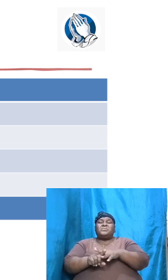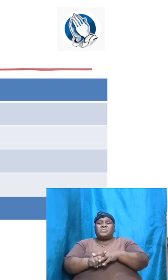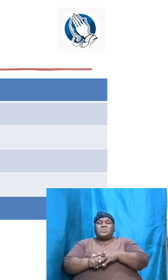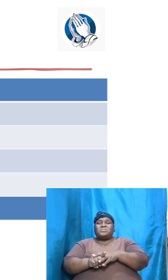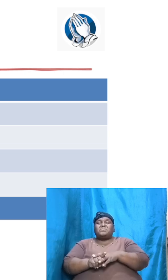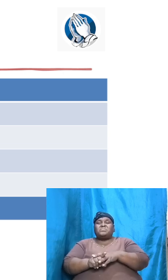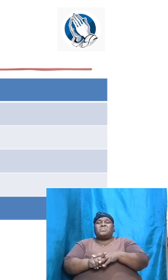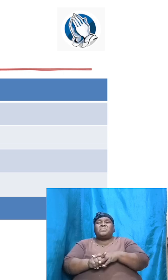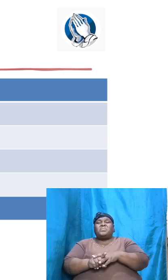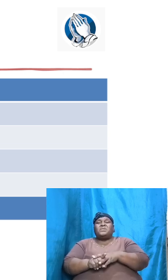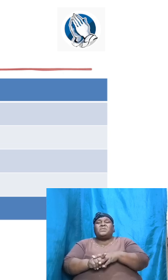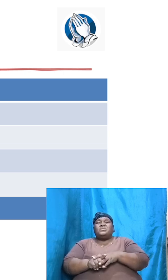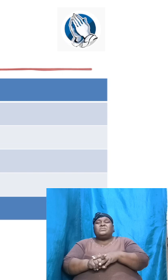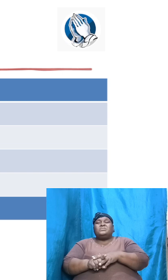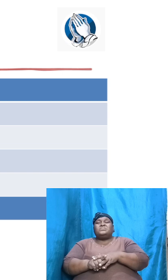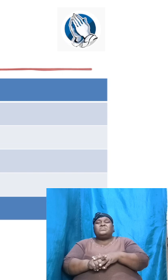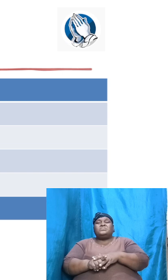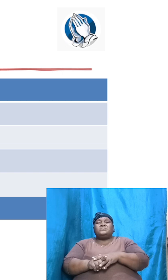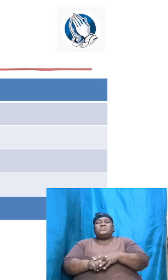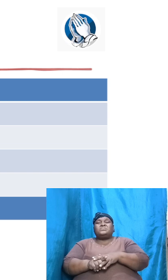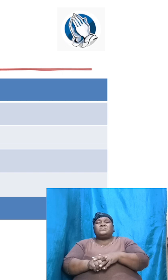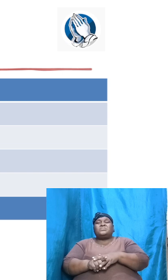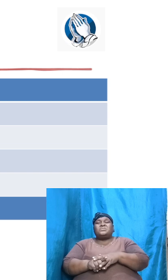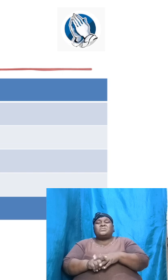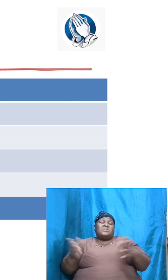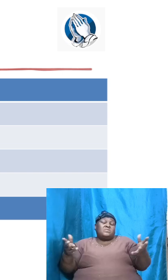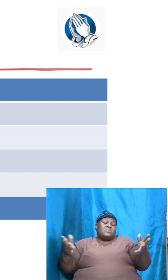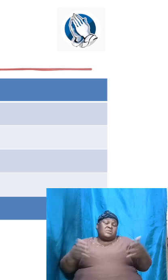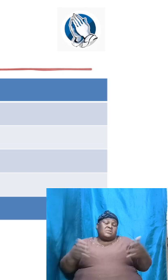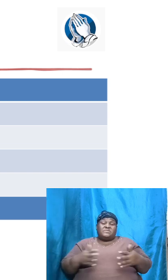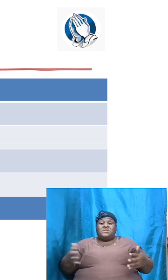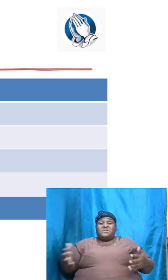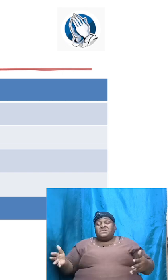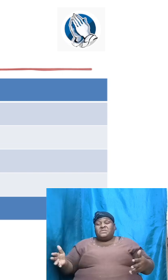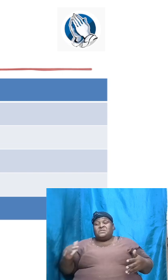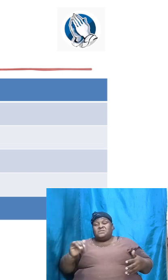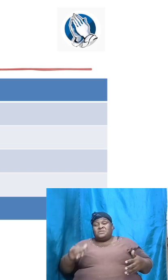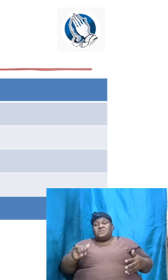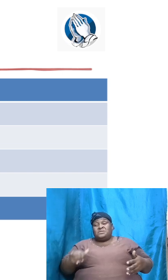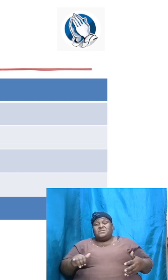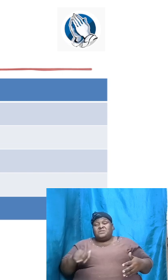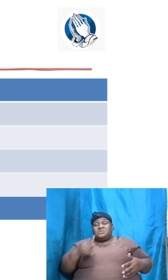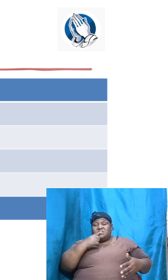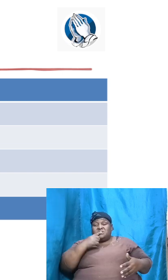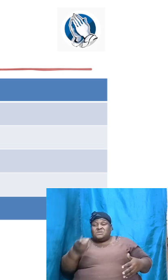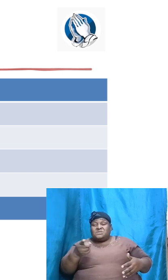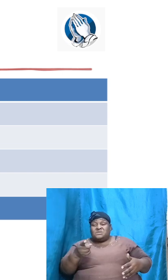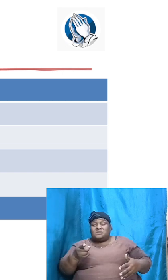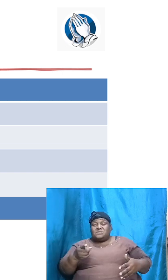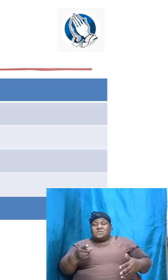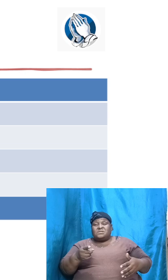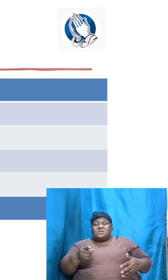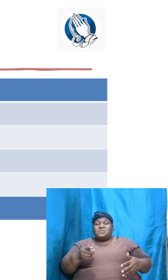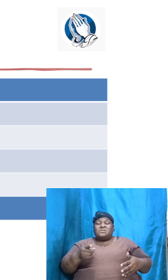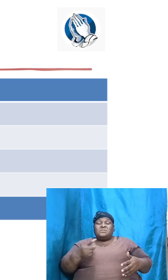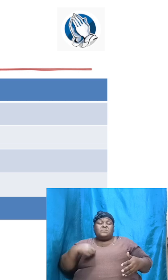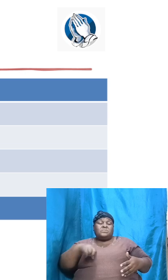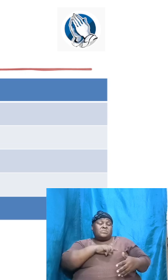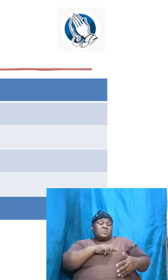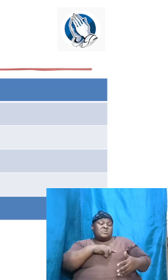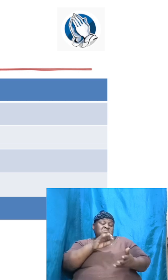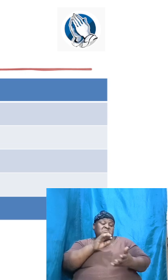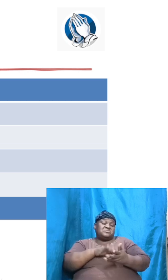And we didn't go into it in details. But it is one of the things that I did indicate that we are going to drill back down into